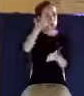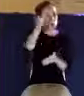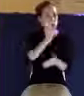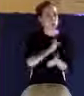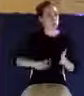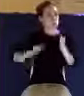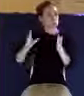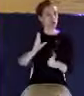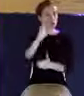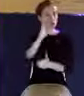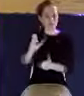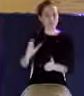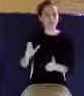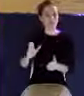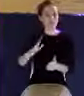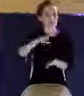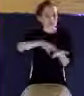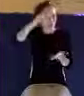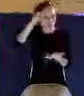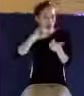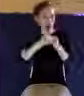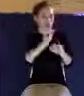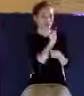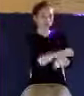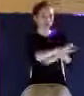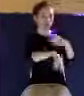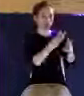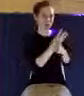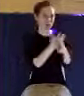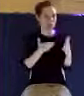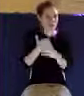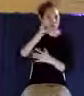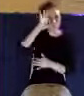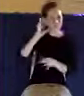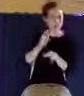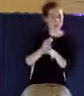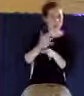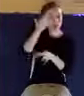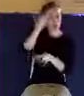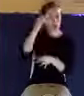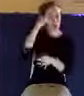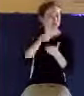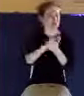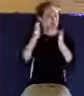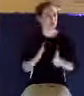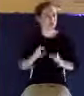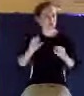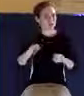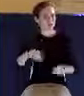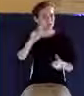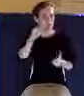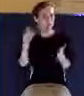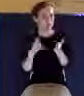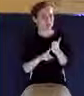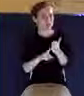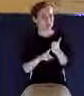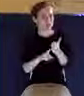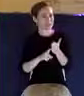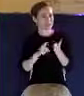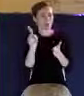in the Lord Jesus Christ. You know why? Because a true believer sees where this world is headed. And I want to tell you something, friend. It's on the way down.